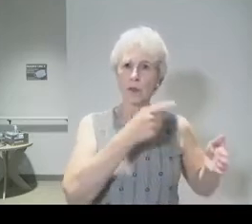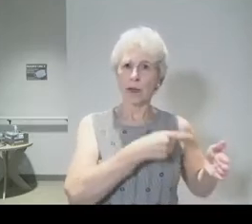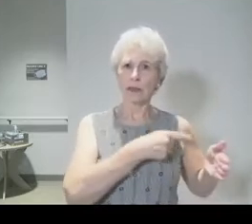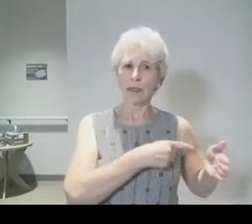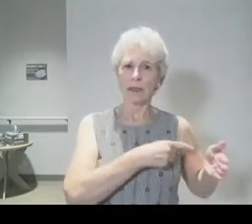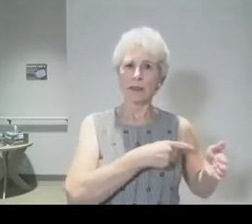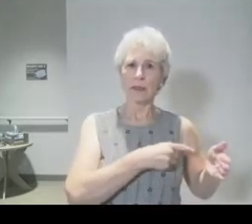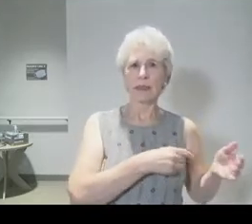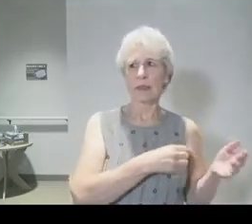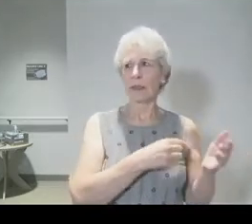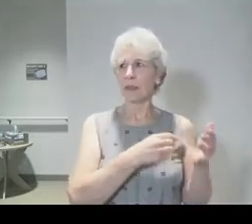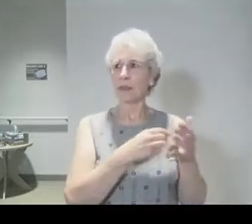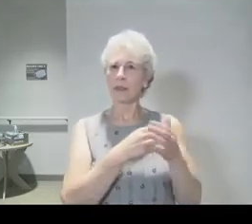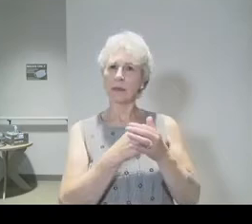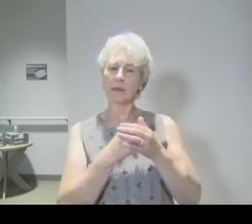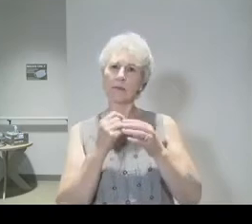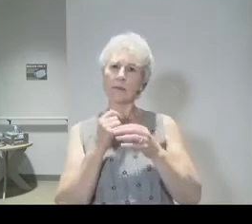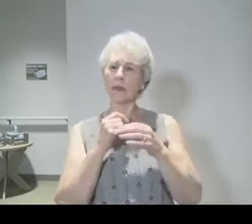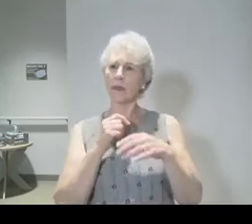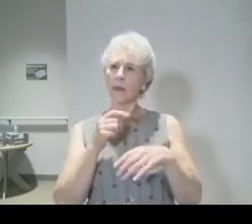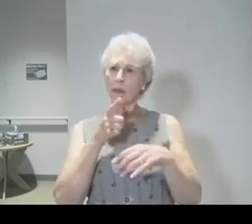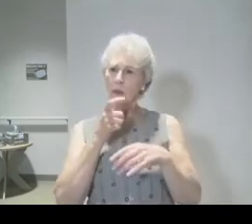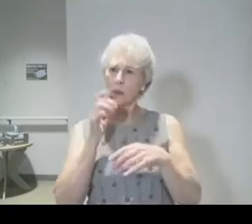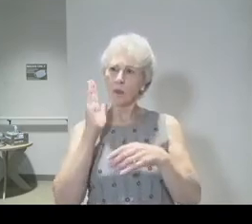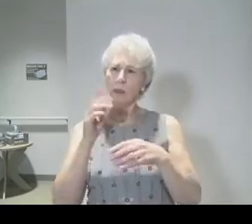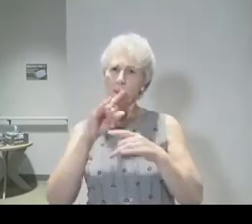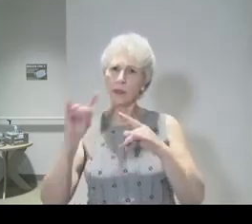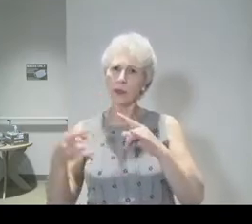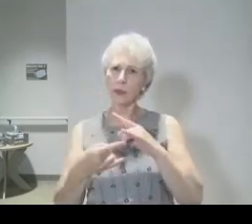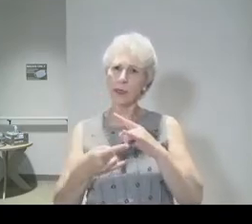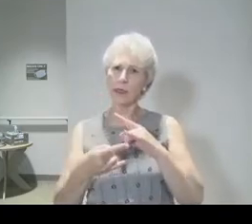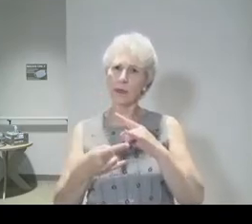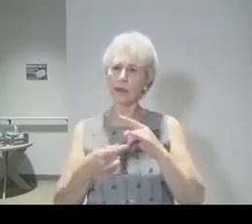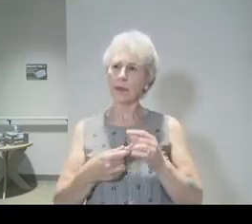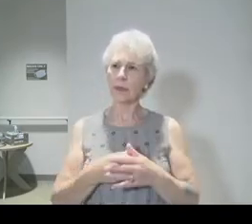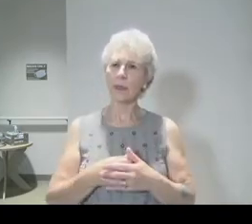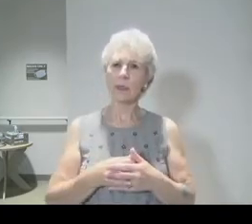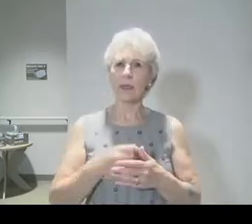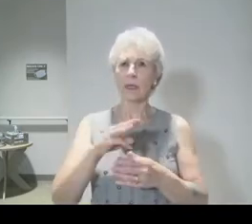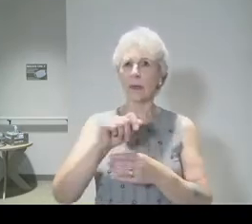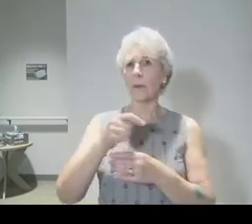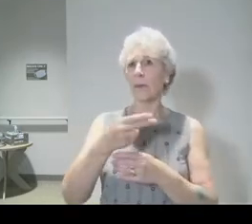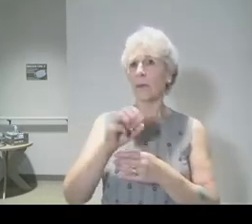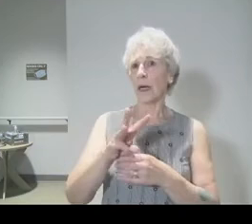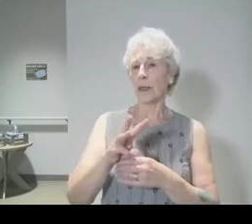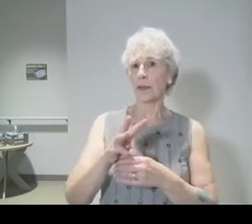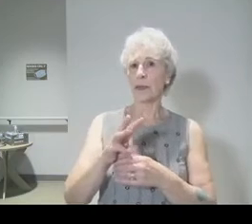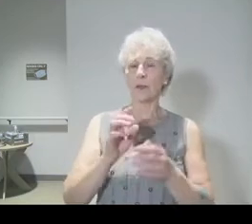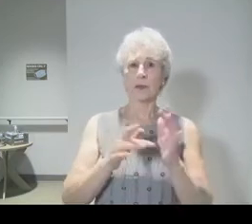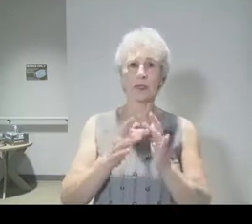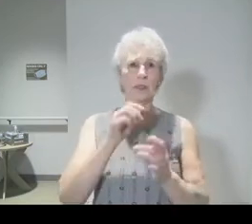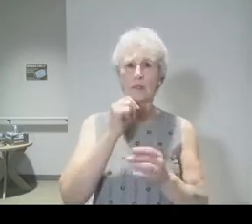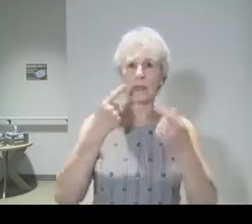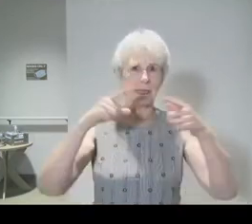leaned into Jesus, and he asked him, Who's going to betray you? So you need to understand, in Matthew, Jesus isn't announcing that